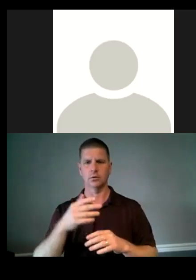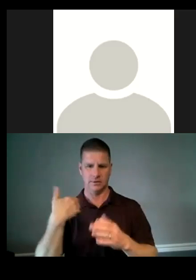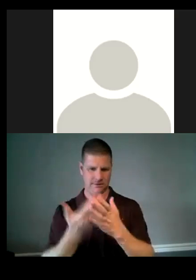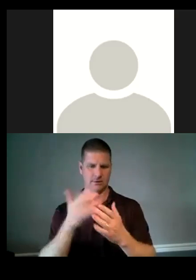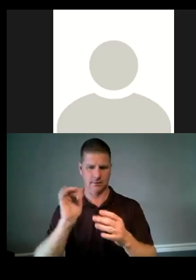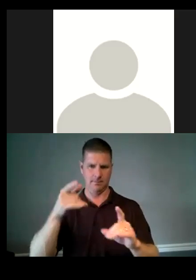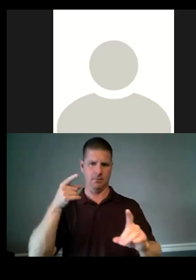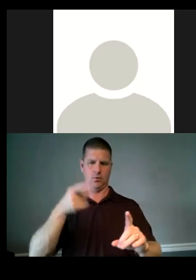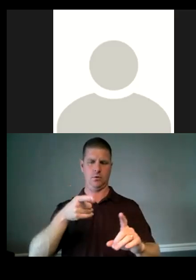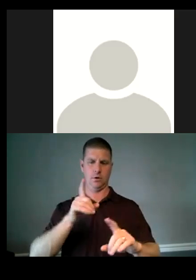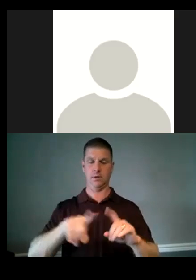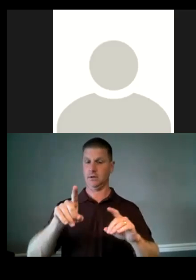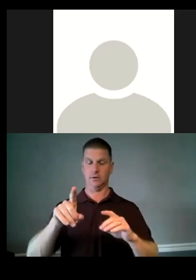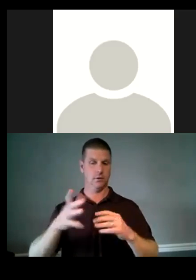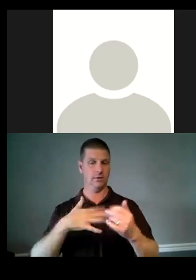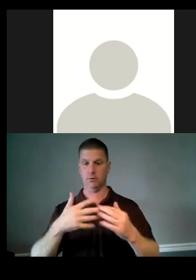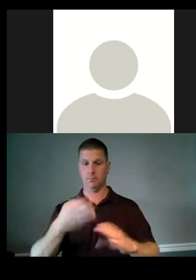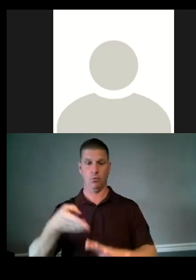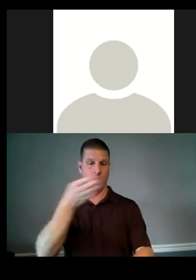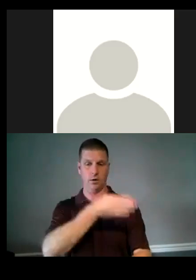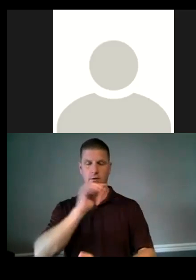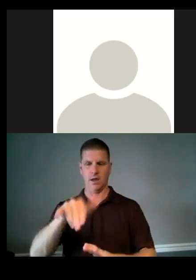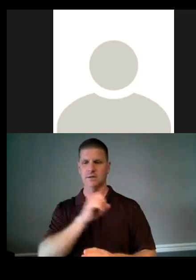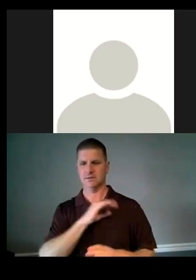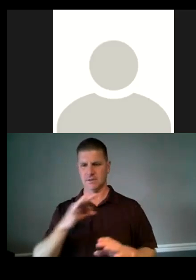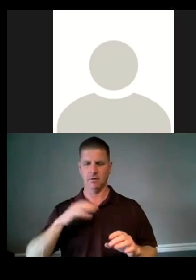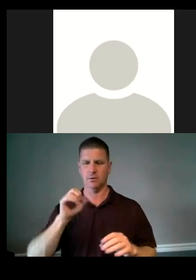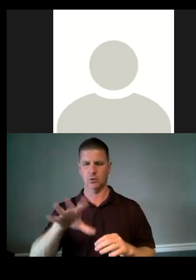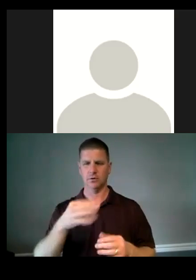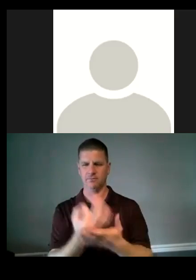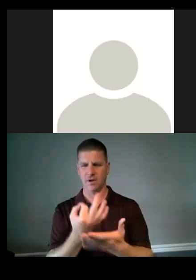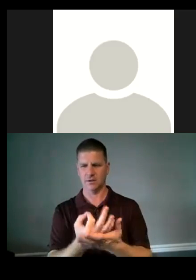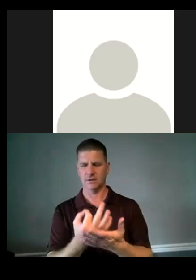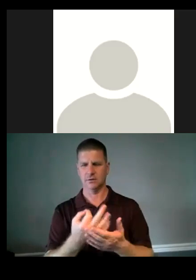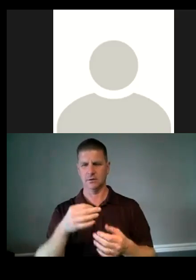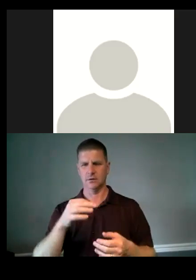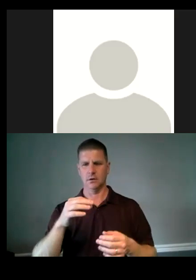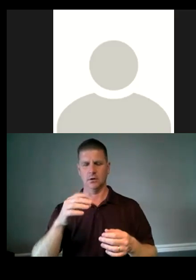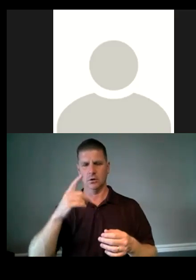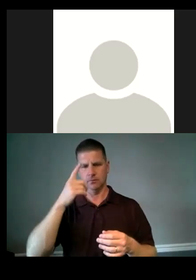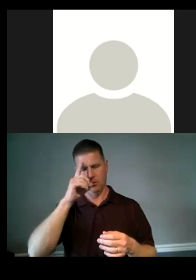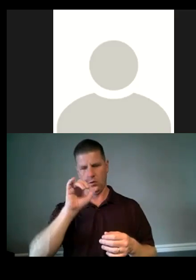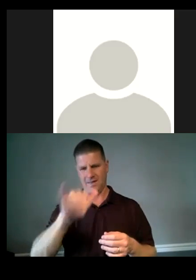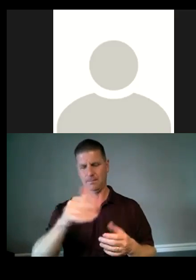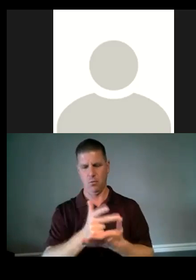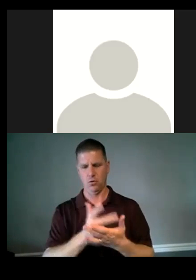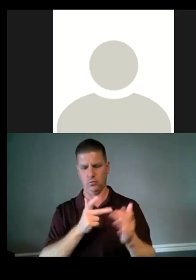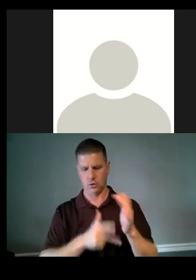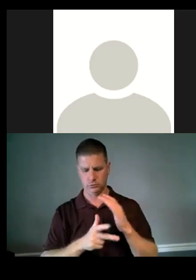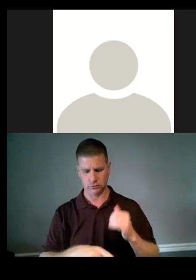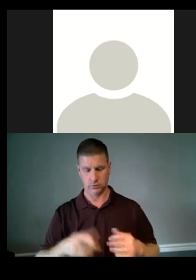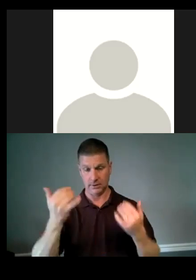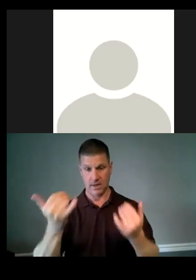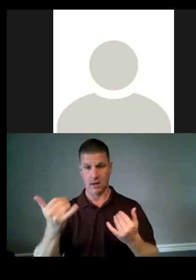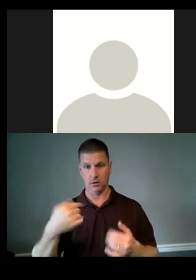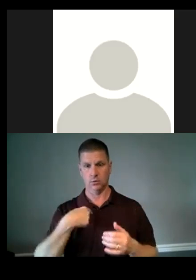point. But even prior to that, staff was putting together a funding scheme for this parking garage. Um, today